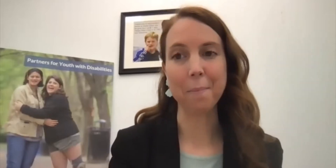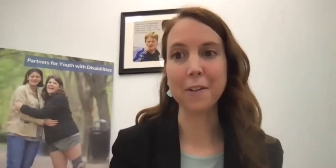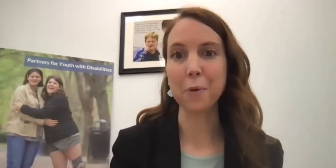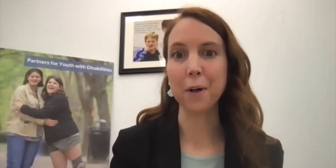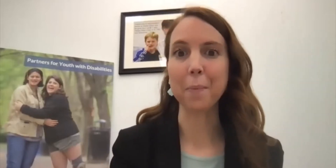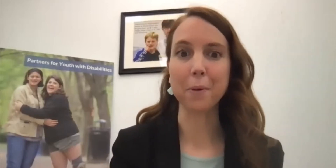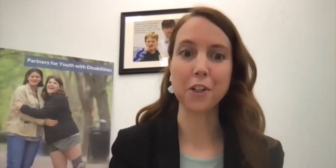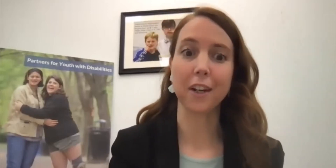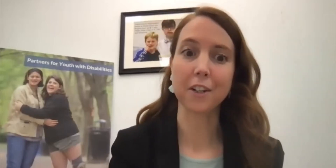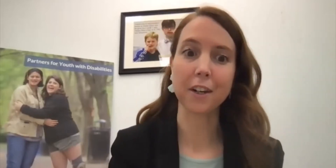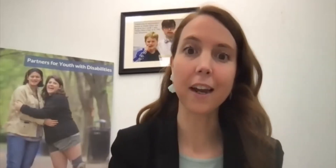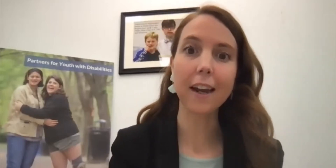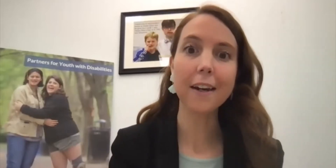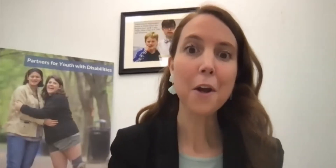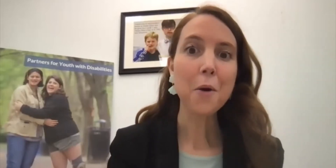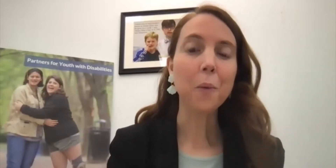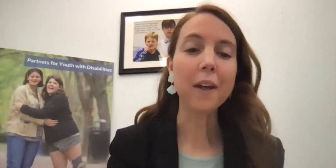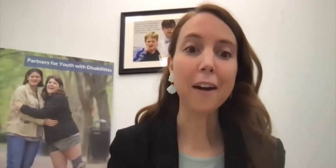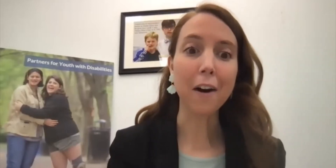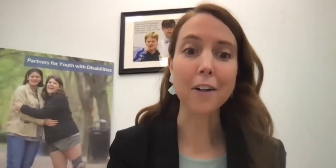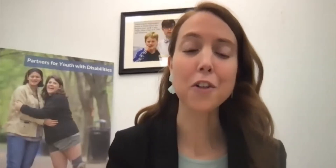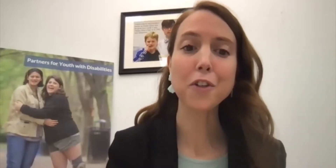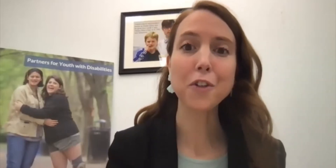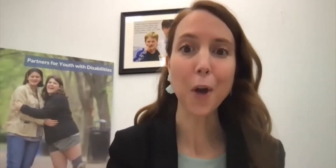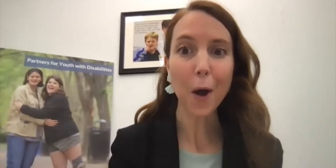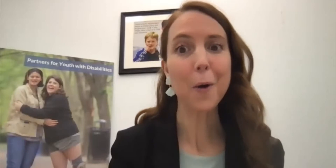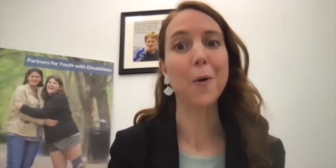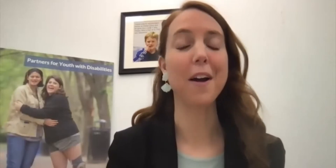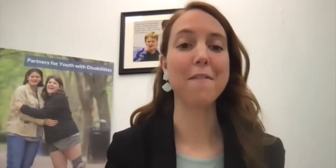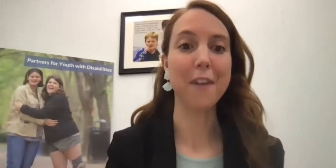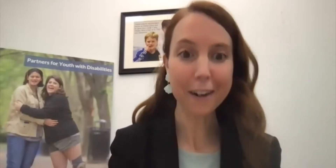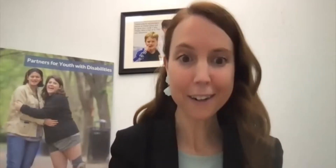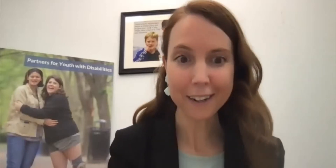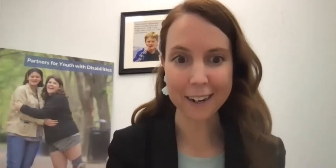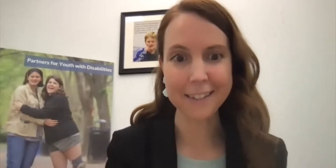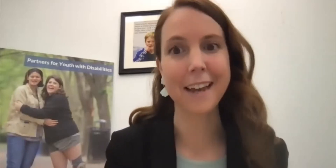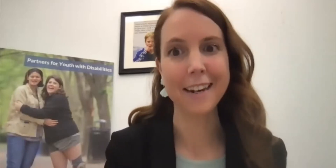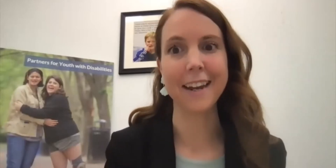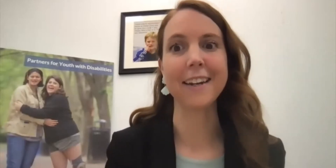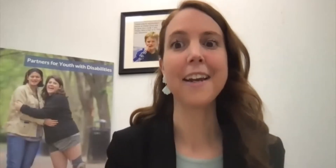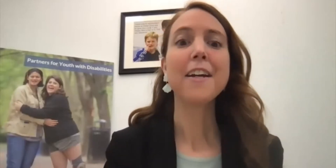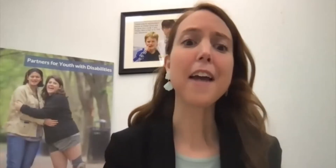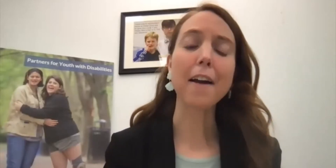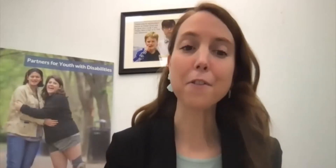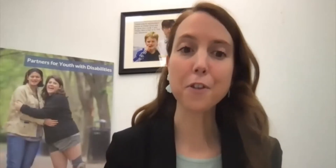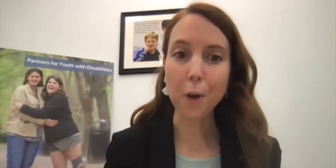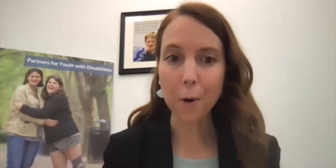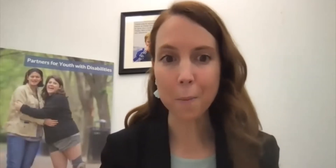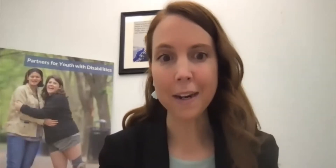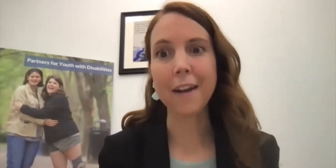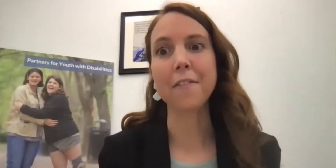Mentor Appreciation Night. We are so very excited to have